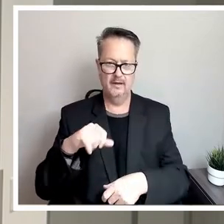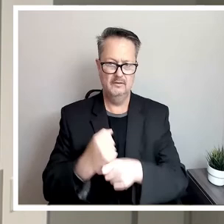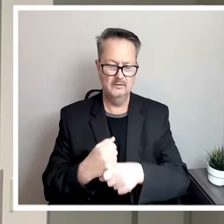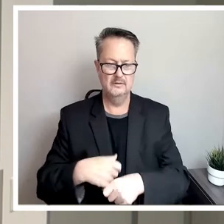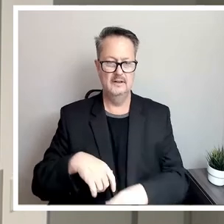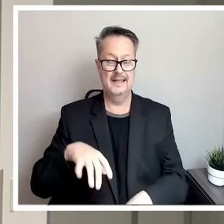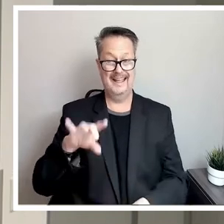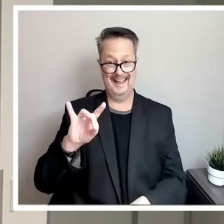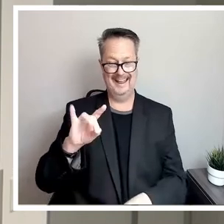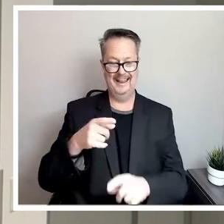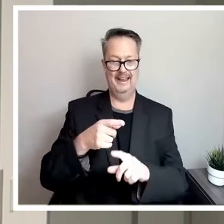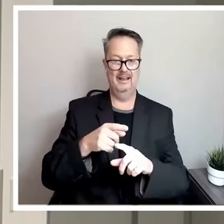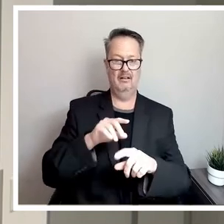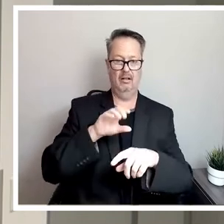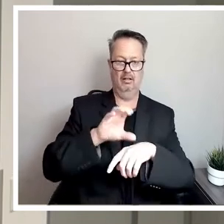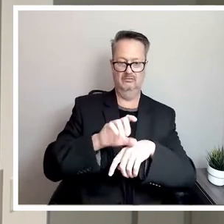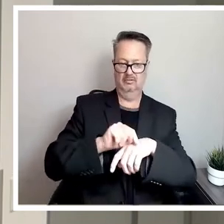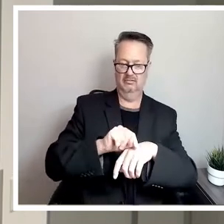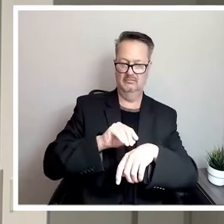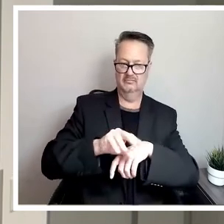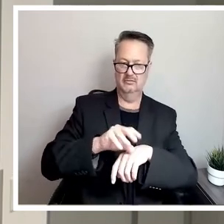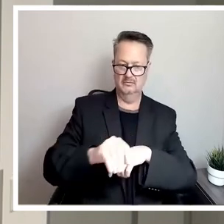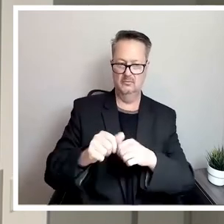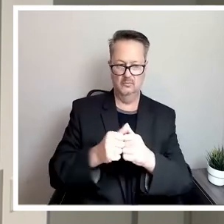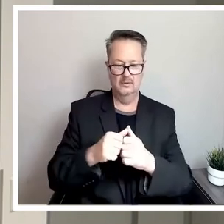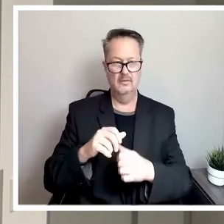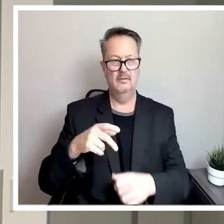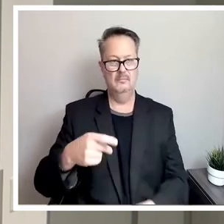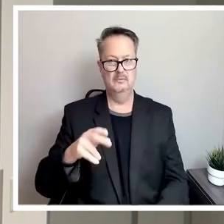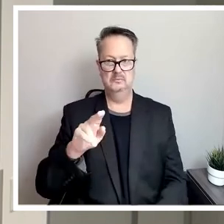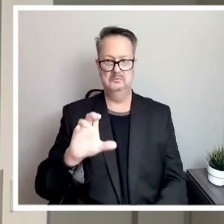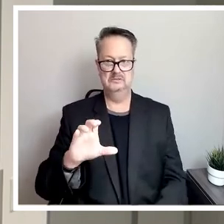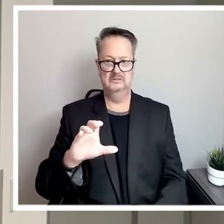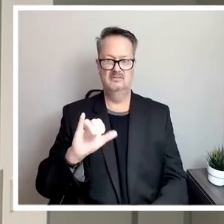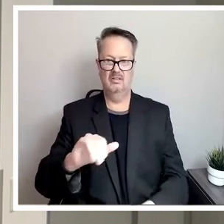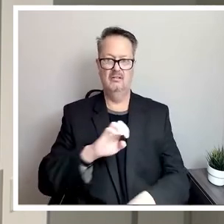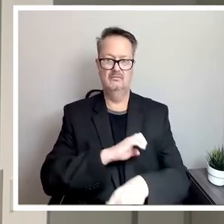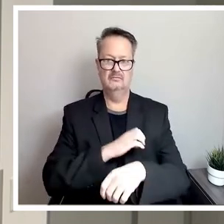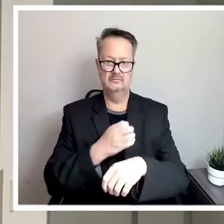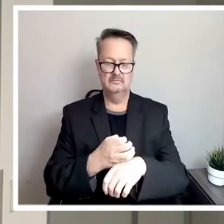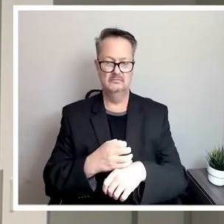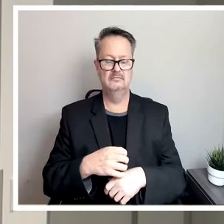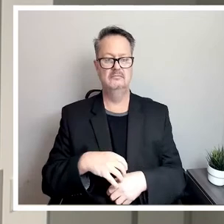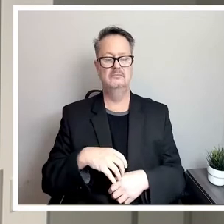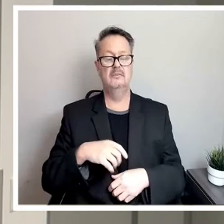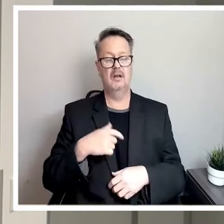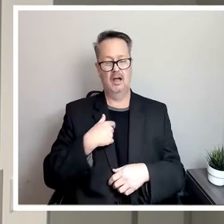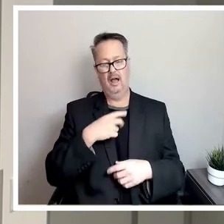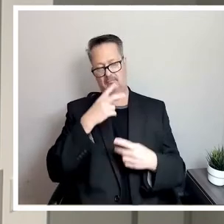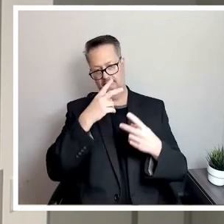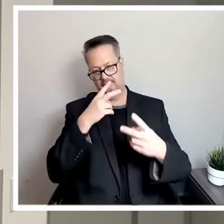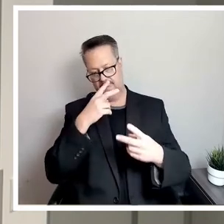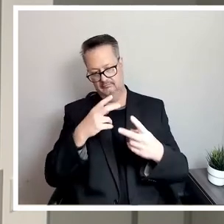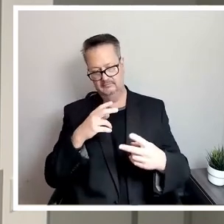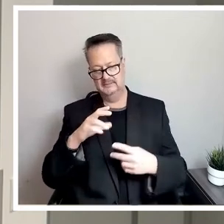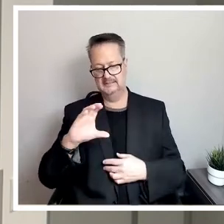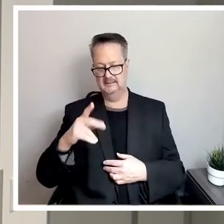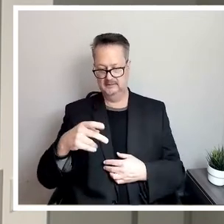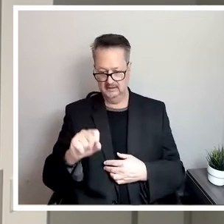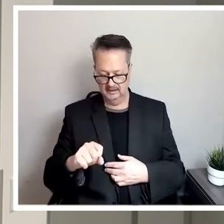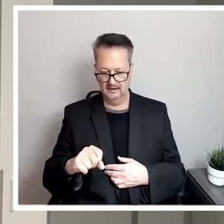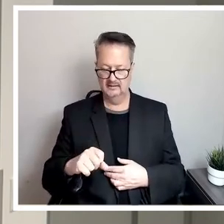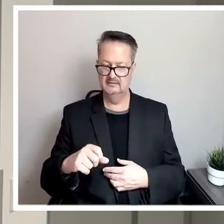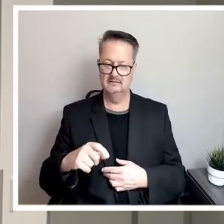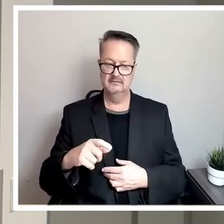2010 through 2018. All of the above proceeding would indicate I watched as CPS dutifully invested millions